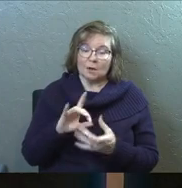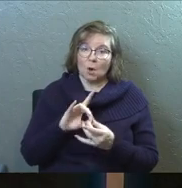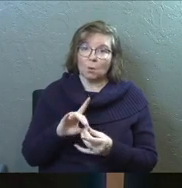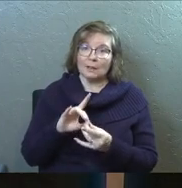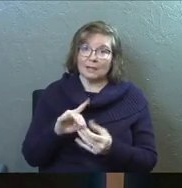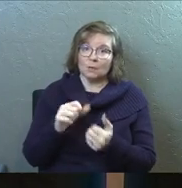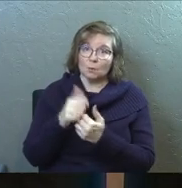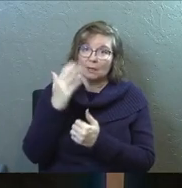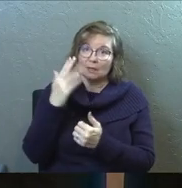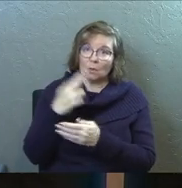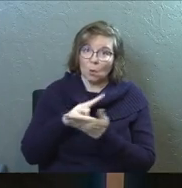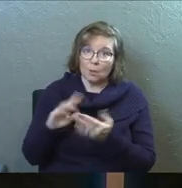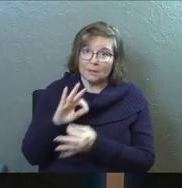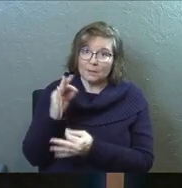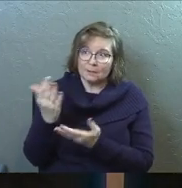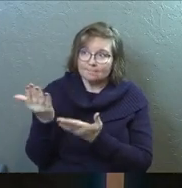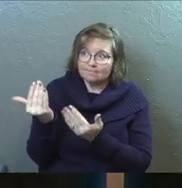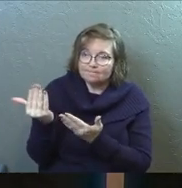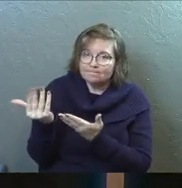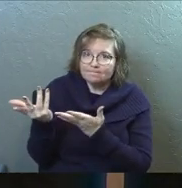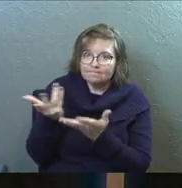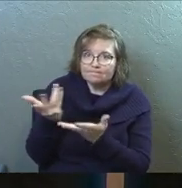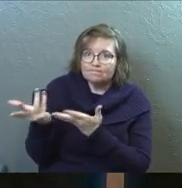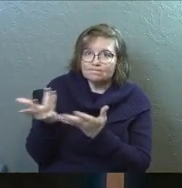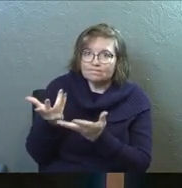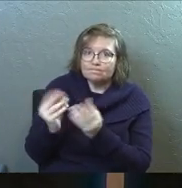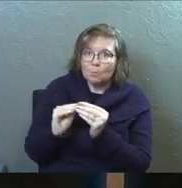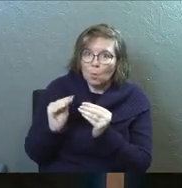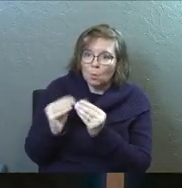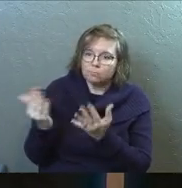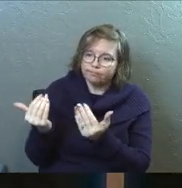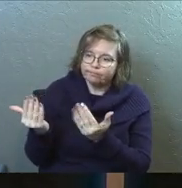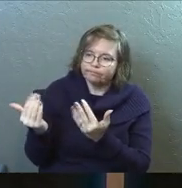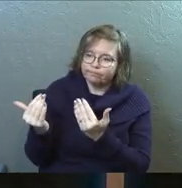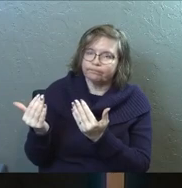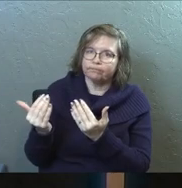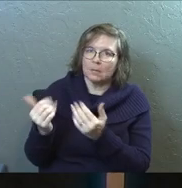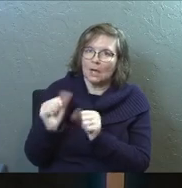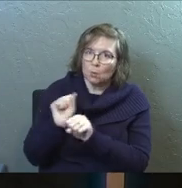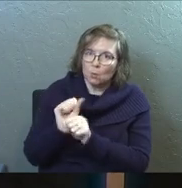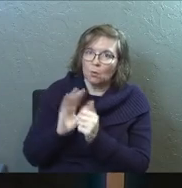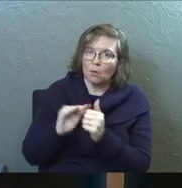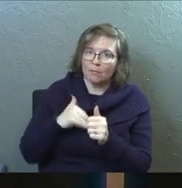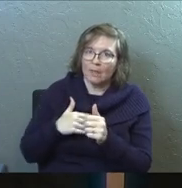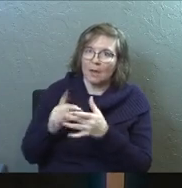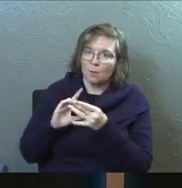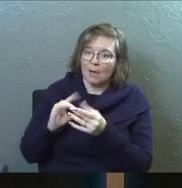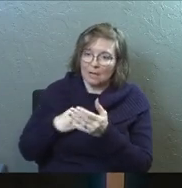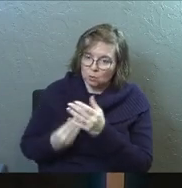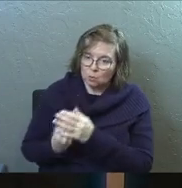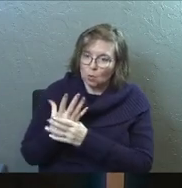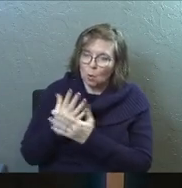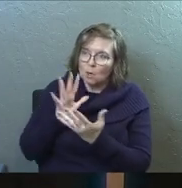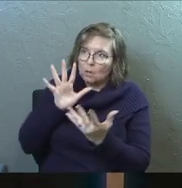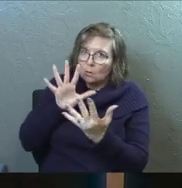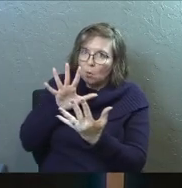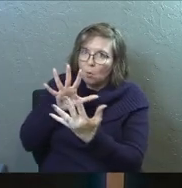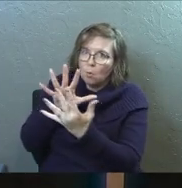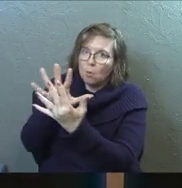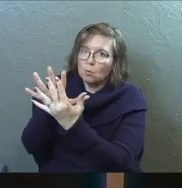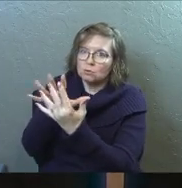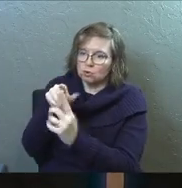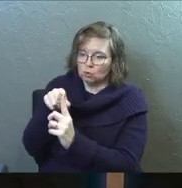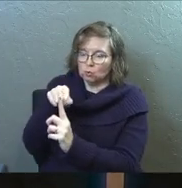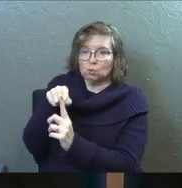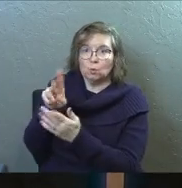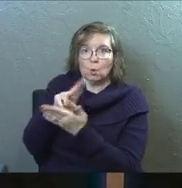relationship with the Holy Spirit. I need to cultivate that relationship. I need to grow in it. I need to get closer to